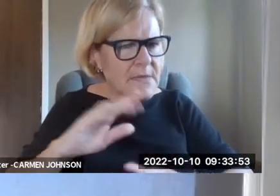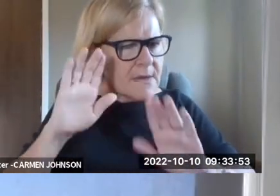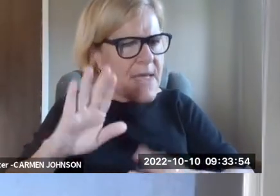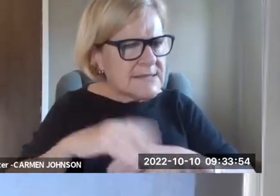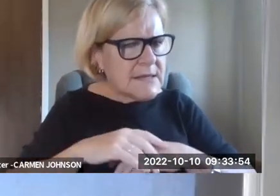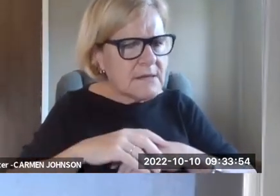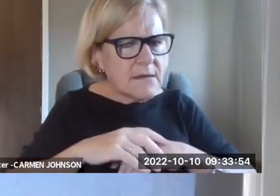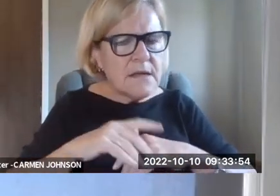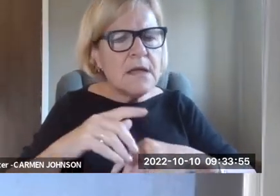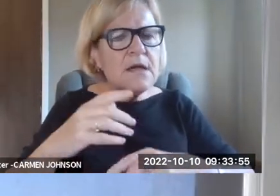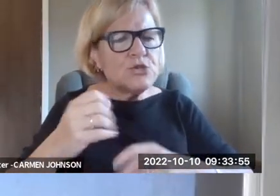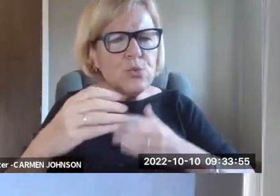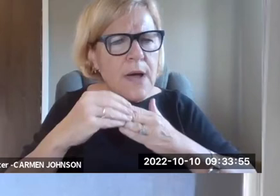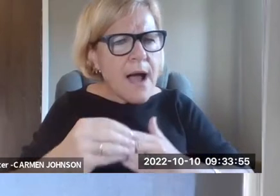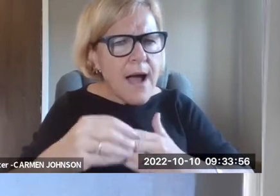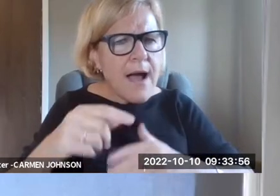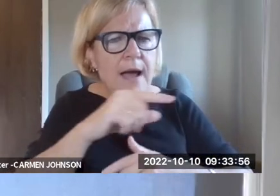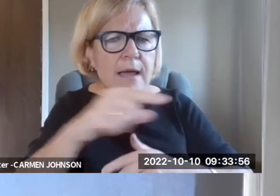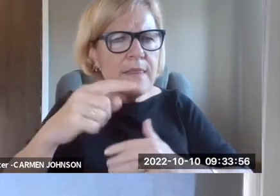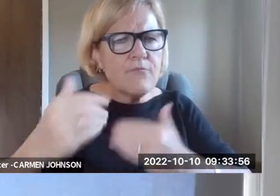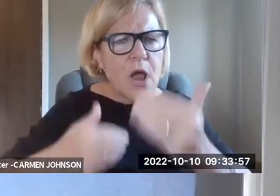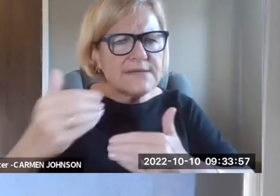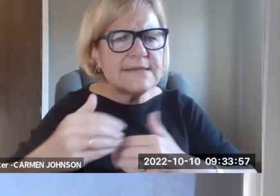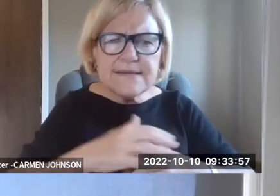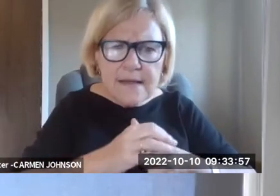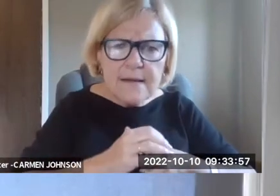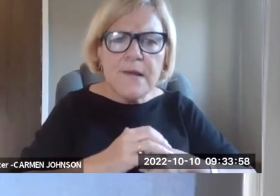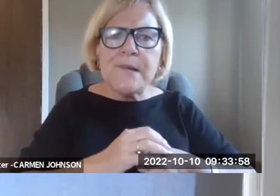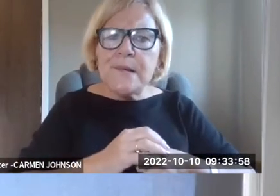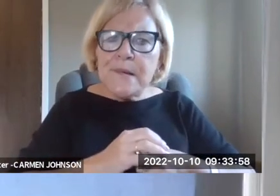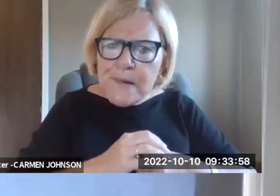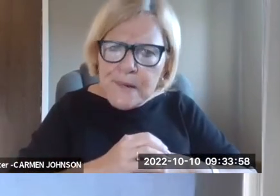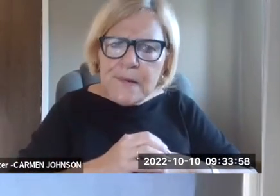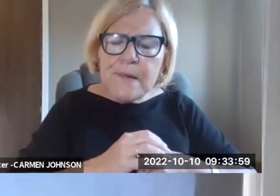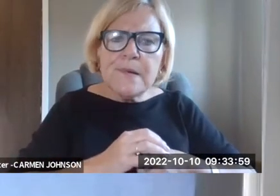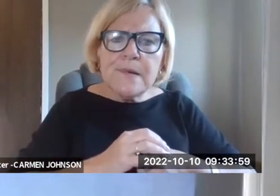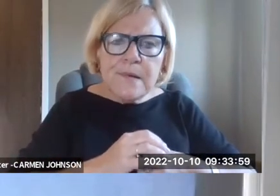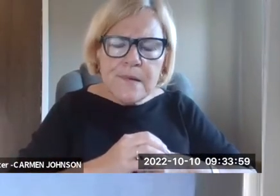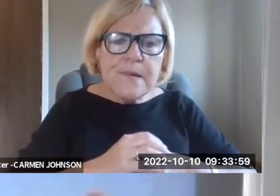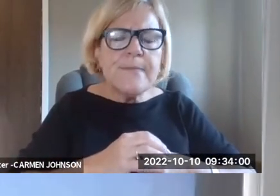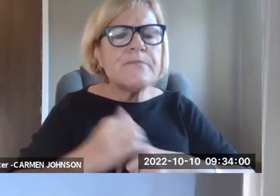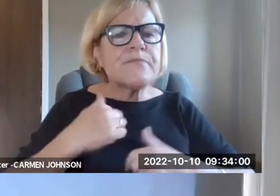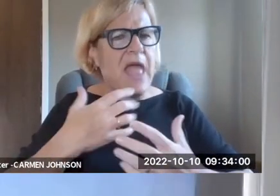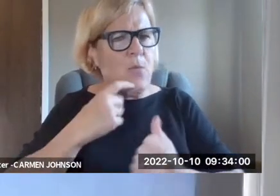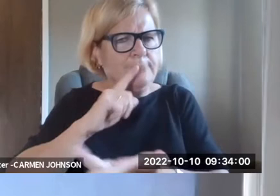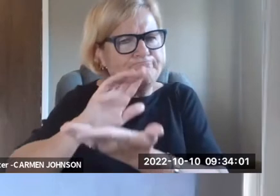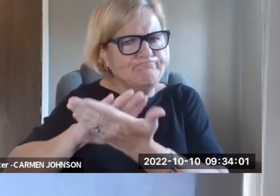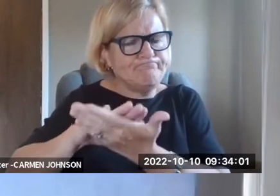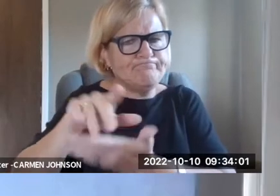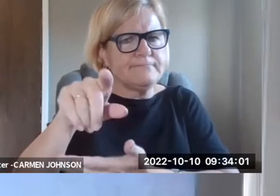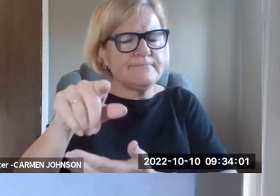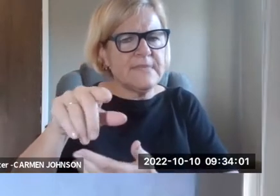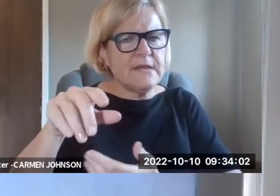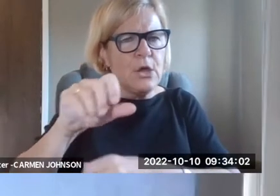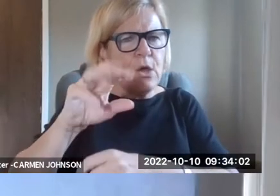with experts, it's a, it's an amazing resource, um, in that respect to, to just guide those, all of those